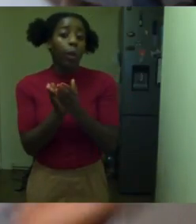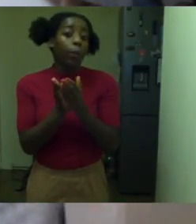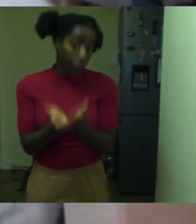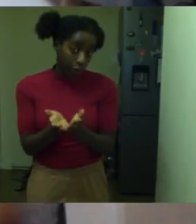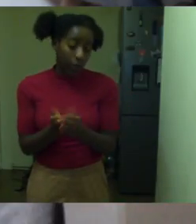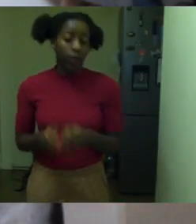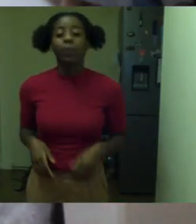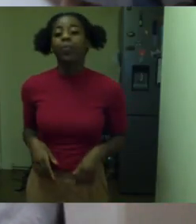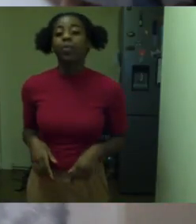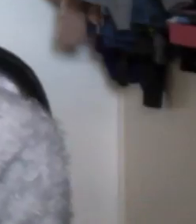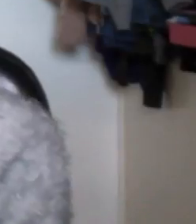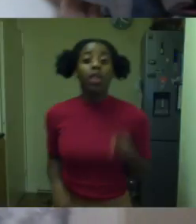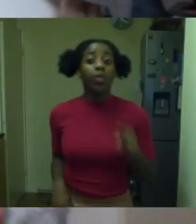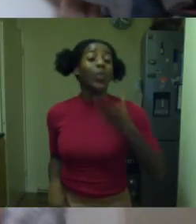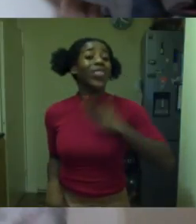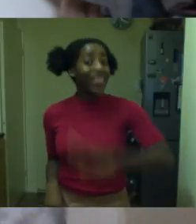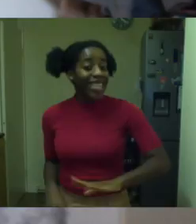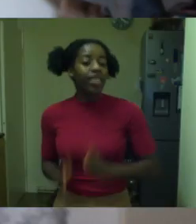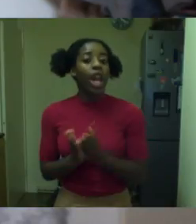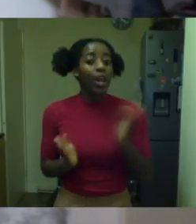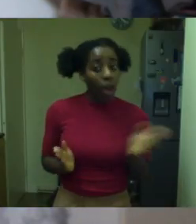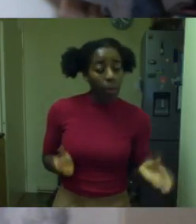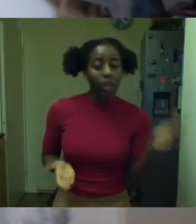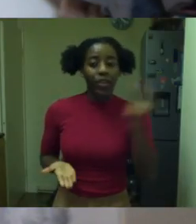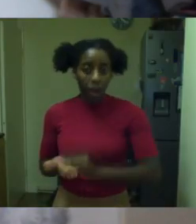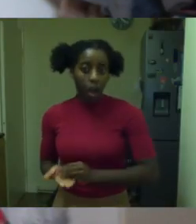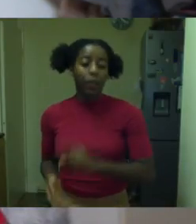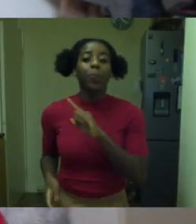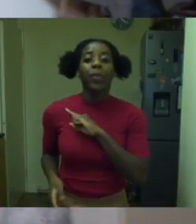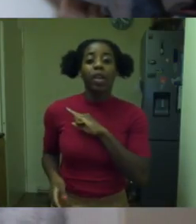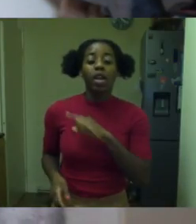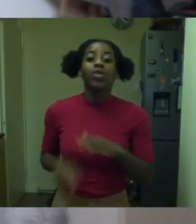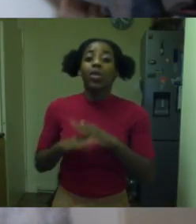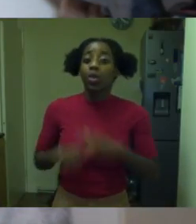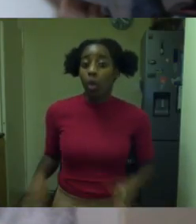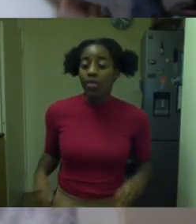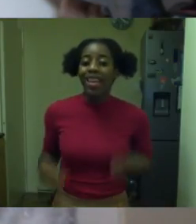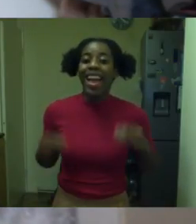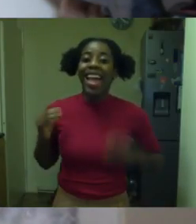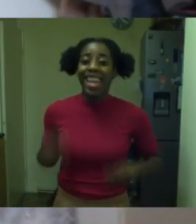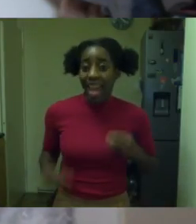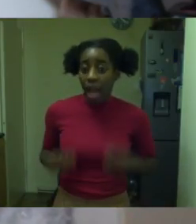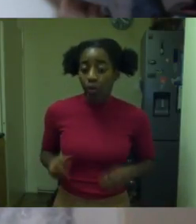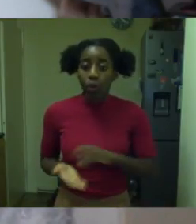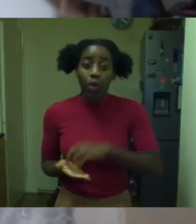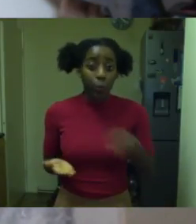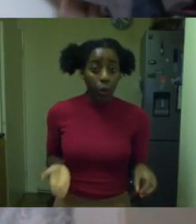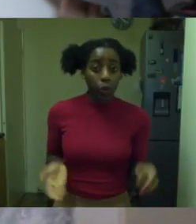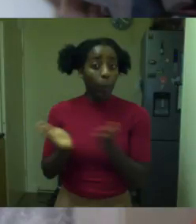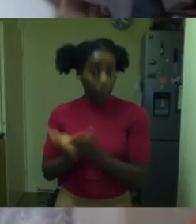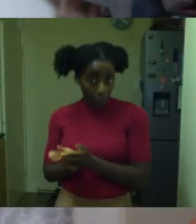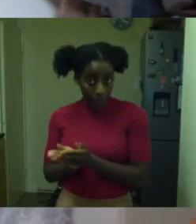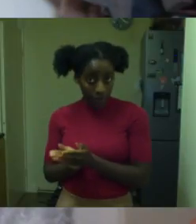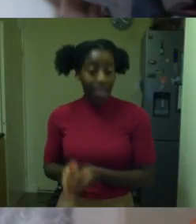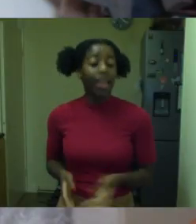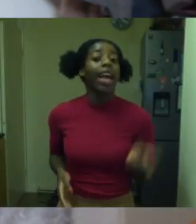and then they brought the books to me. So you need the library card because, um, you can't take the books out and you